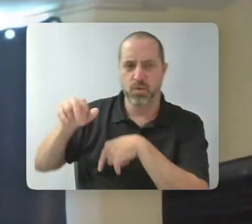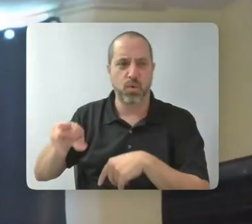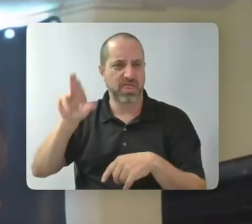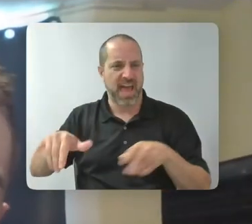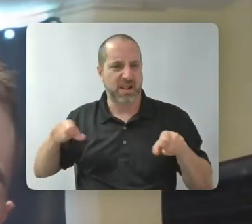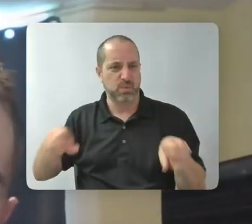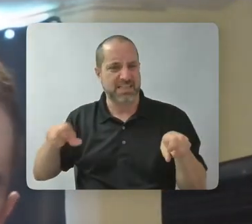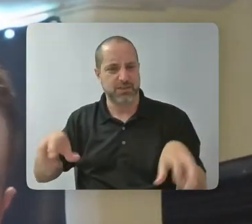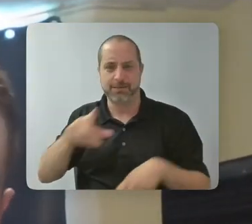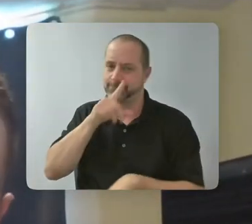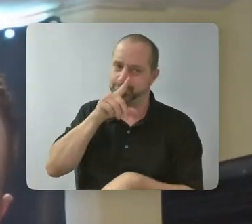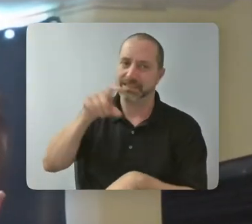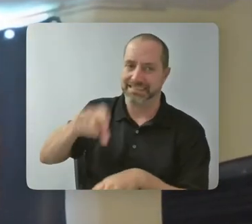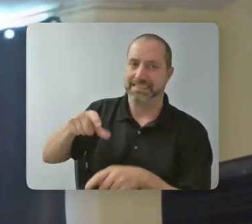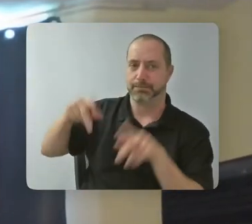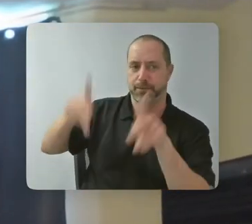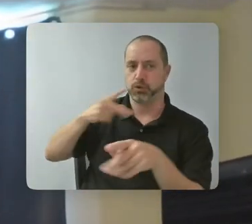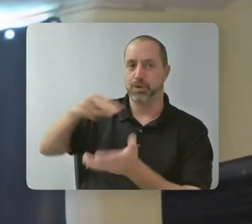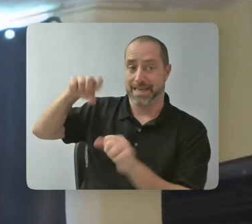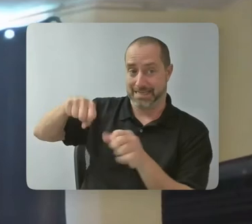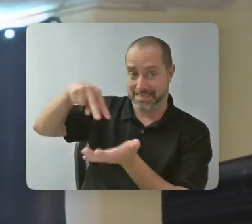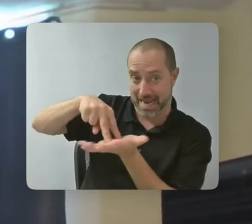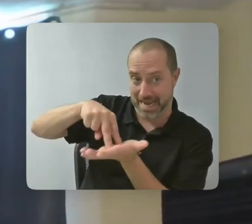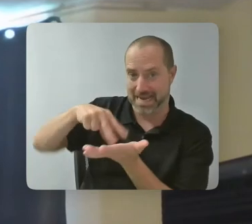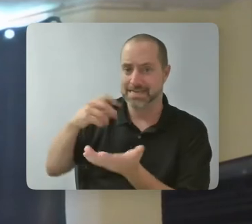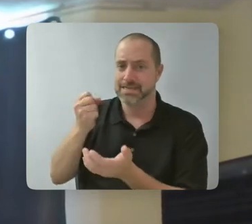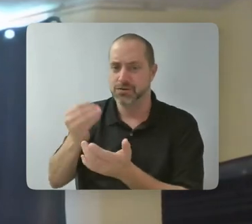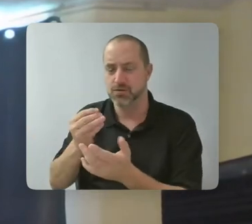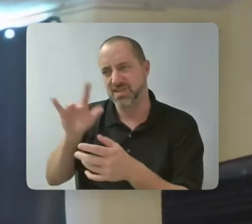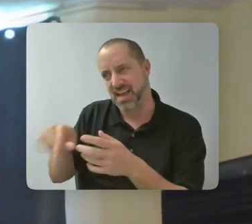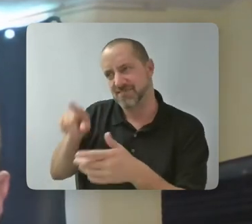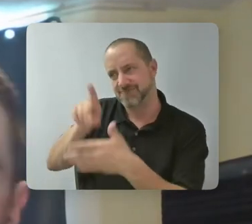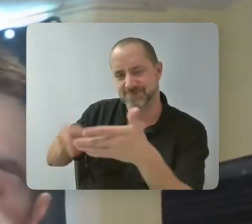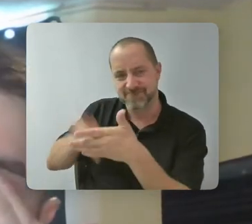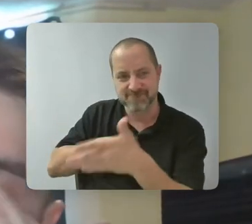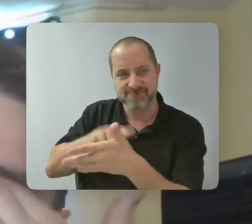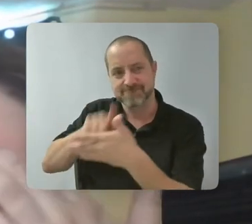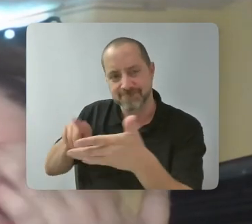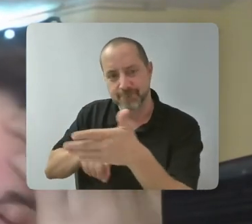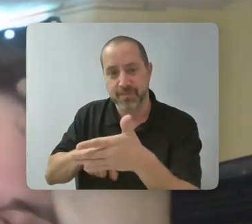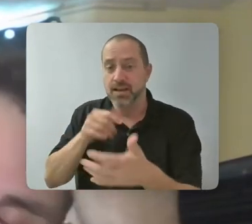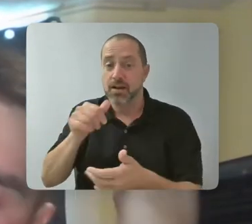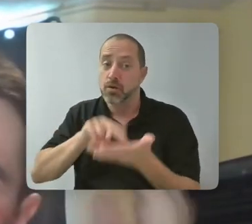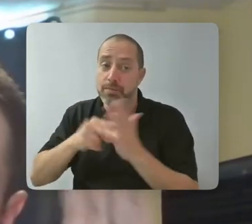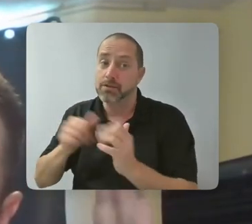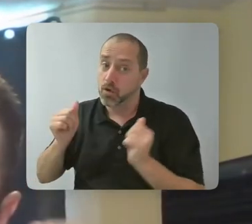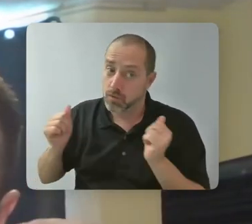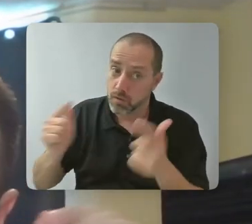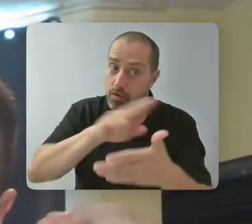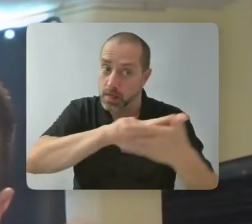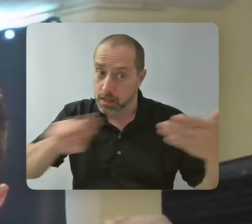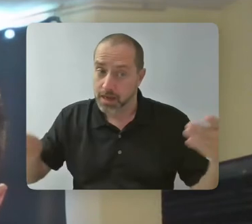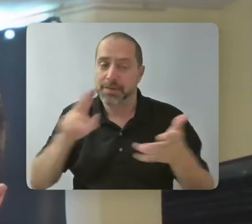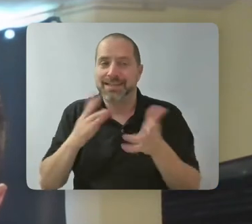stand, you know, just certain things to where they're, and I'm not saying everybody because I'm speaking very generally, but from my